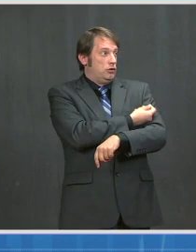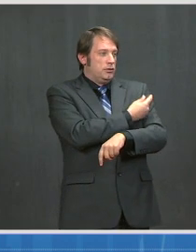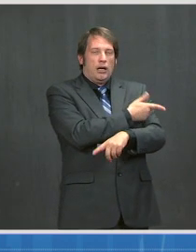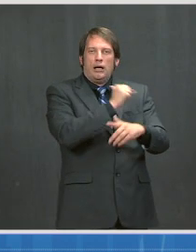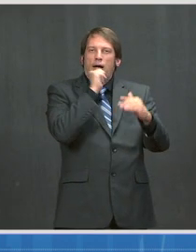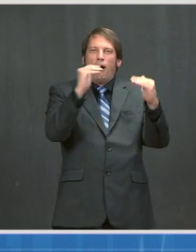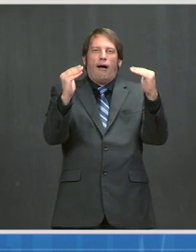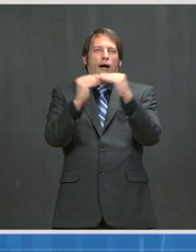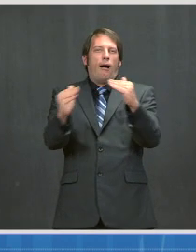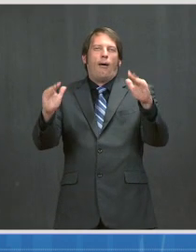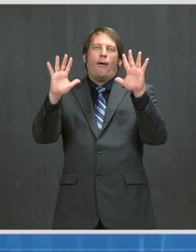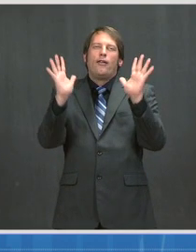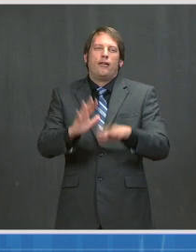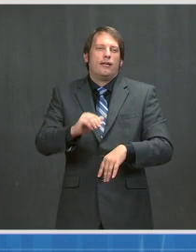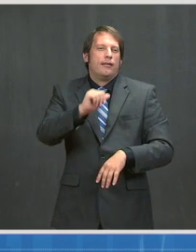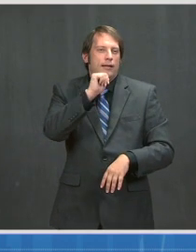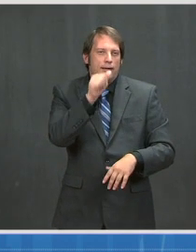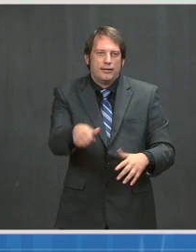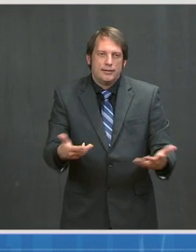Howell, Washington Times.